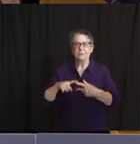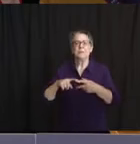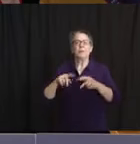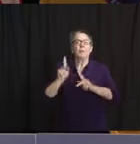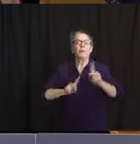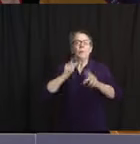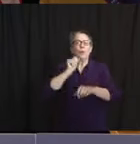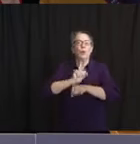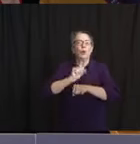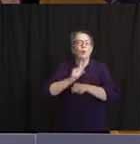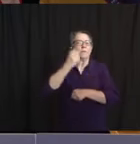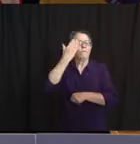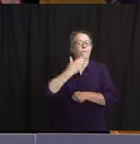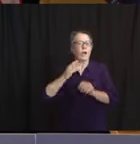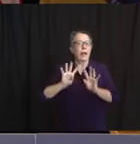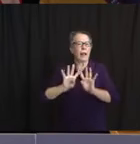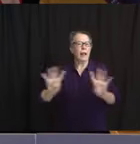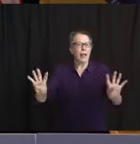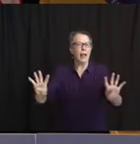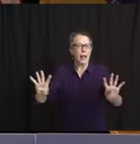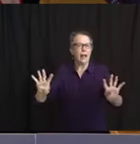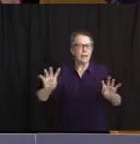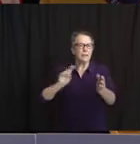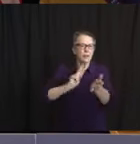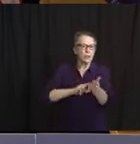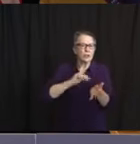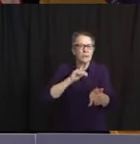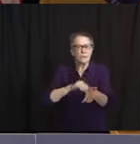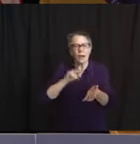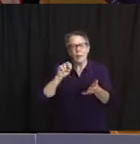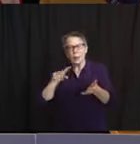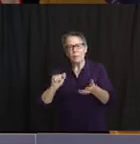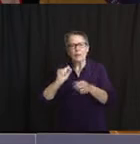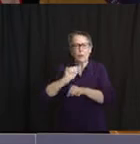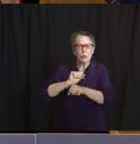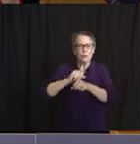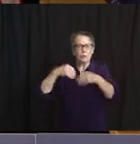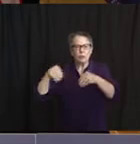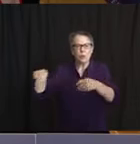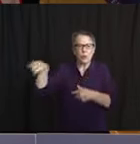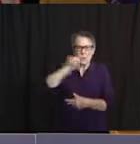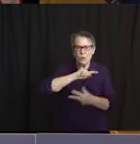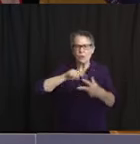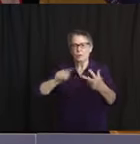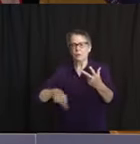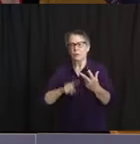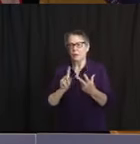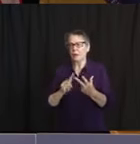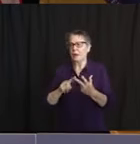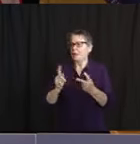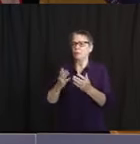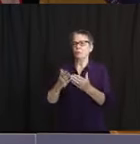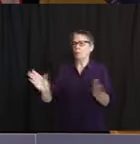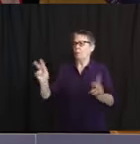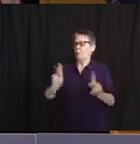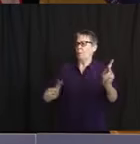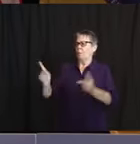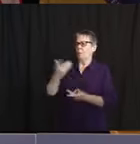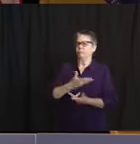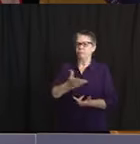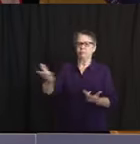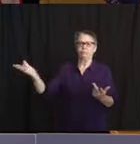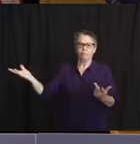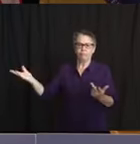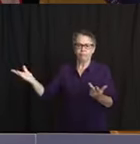for testing for all populations with a special emphasis on the most vulnerable, since they are